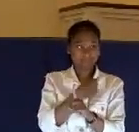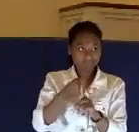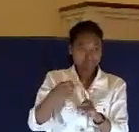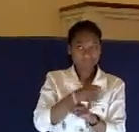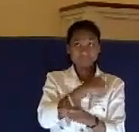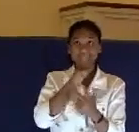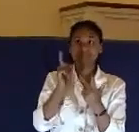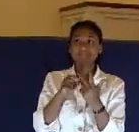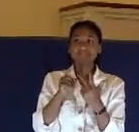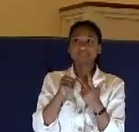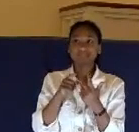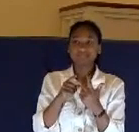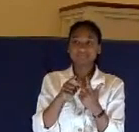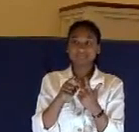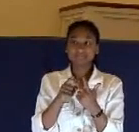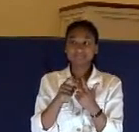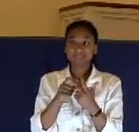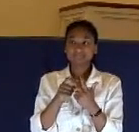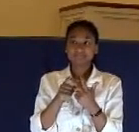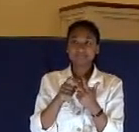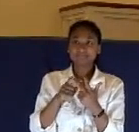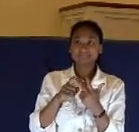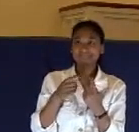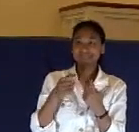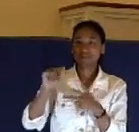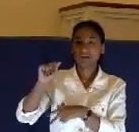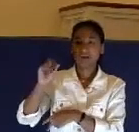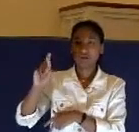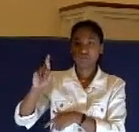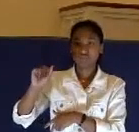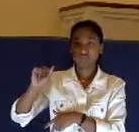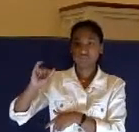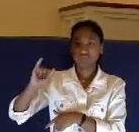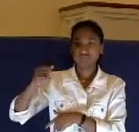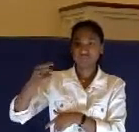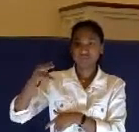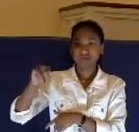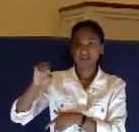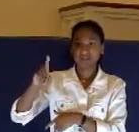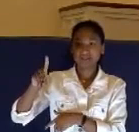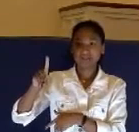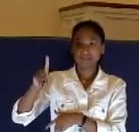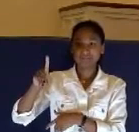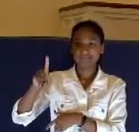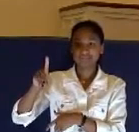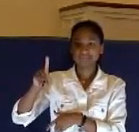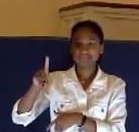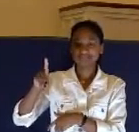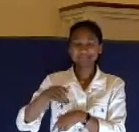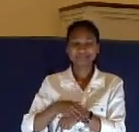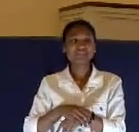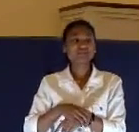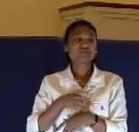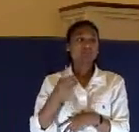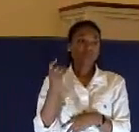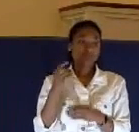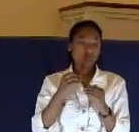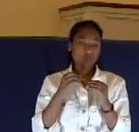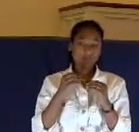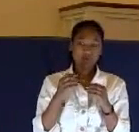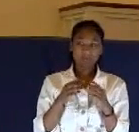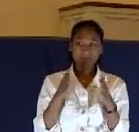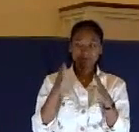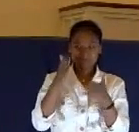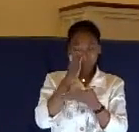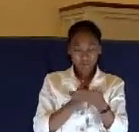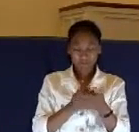Jesus to death, as I said before. They don't have the power to do that. There's one more step that needs to be completed before they put Jesus to death, and that